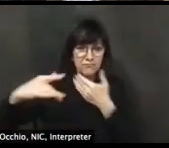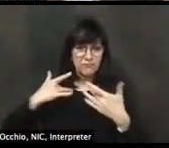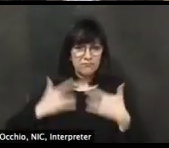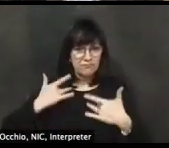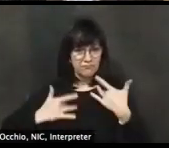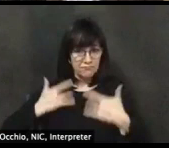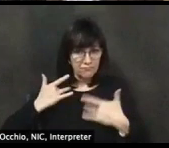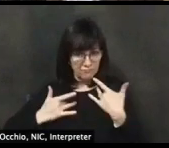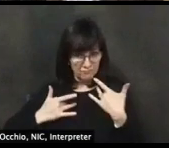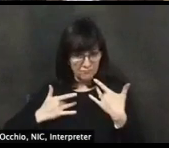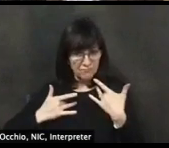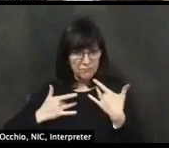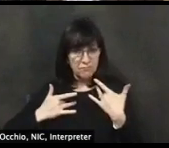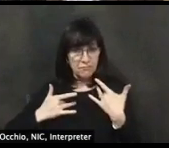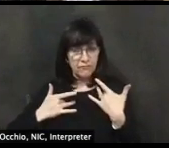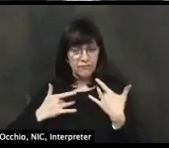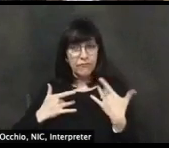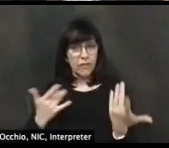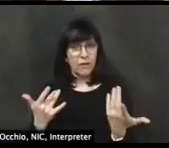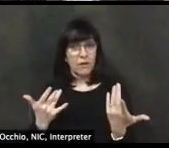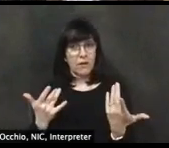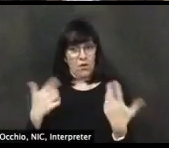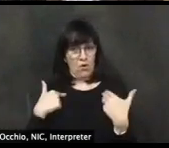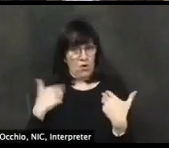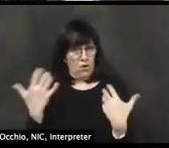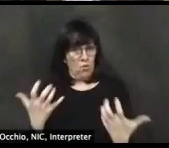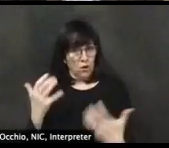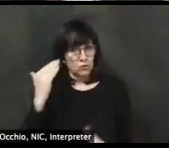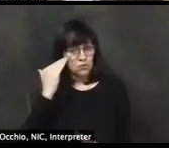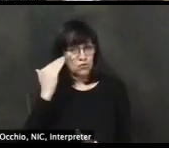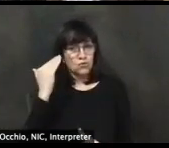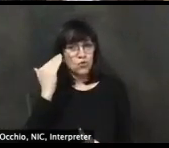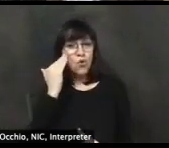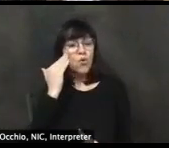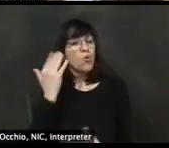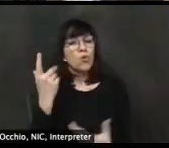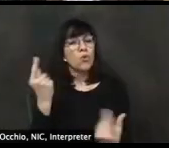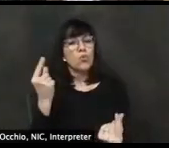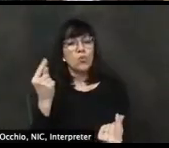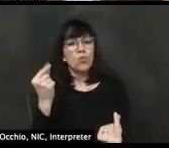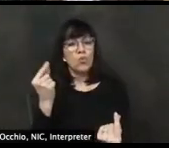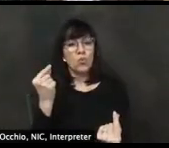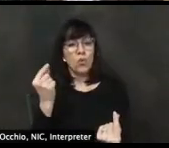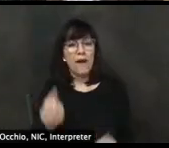to know if, uh, if we are, uh, if we are containing it.